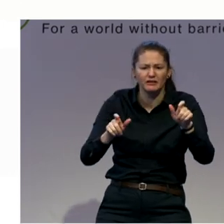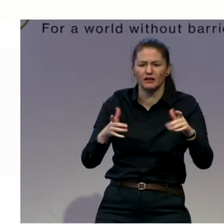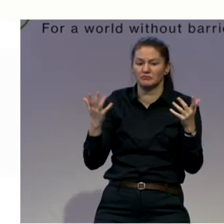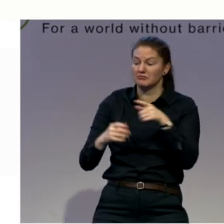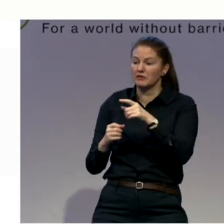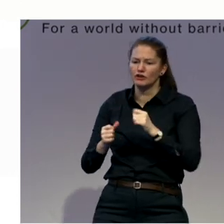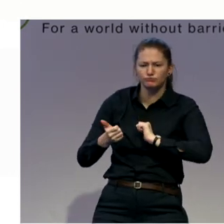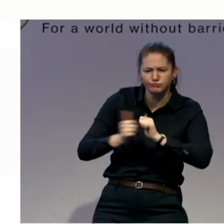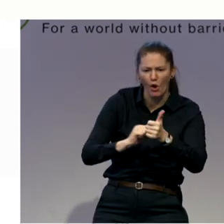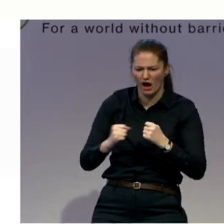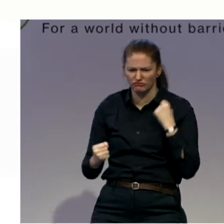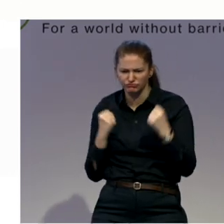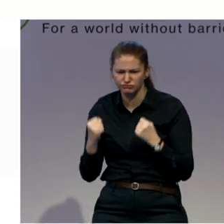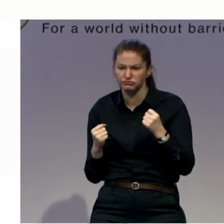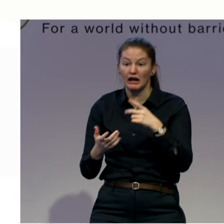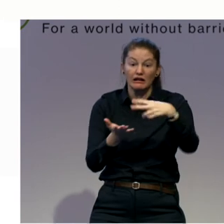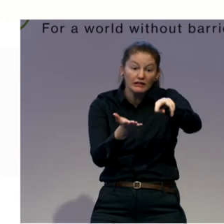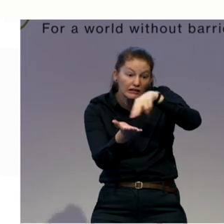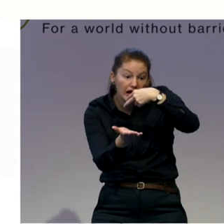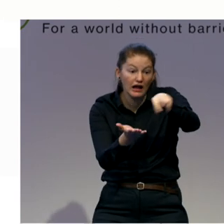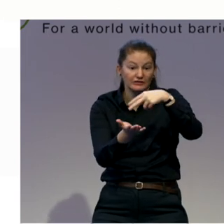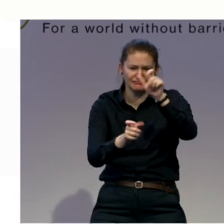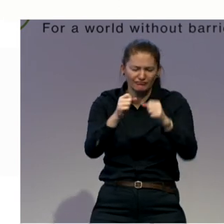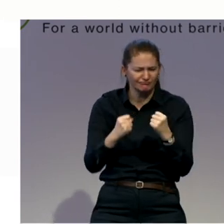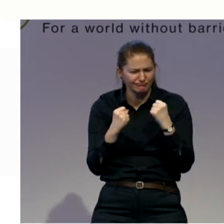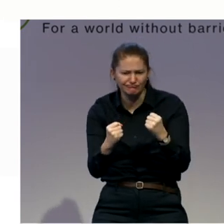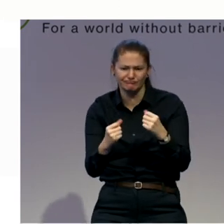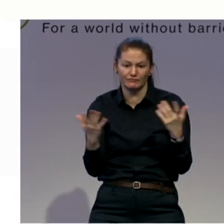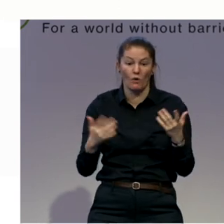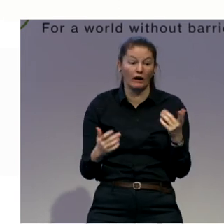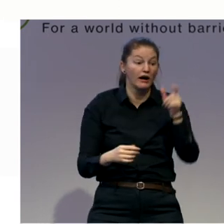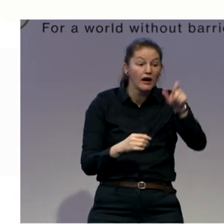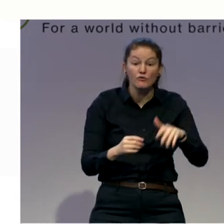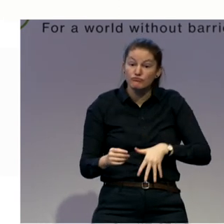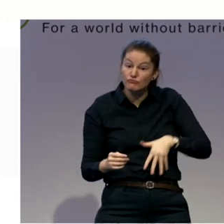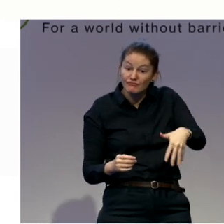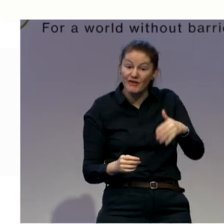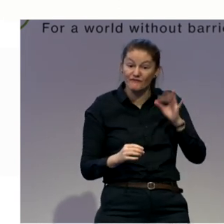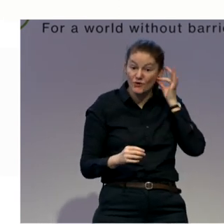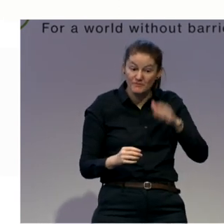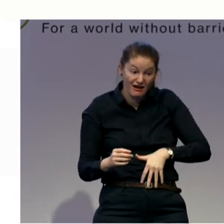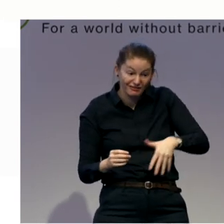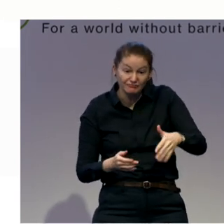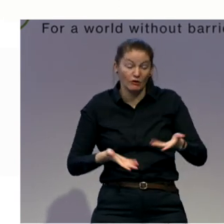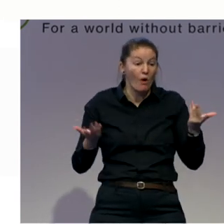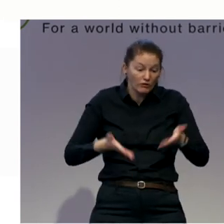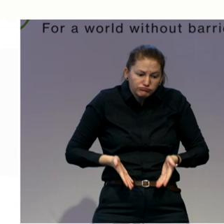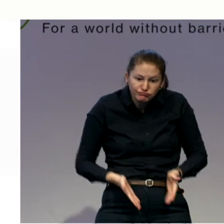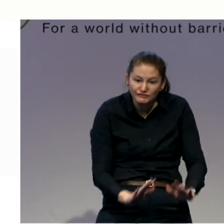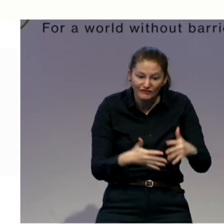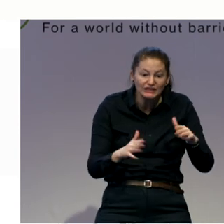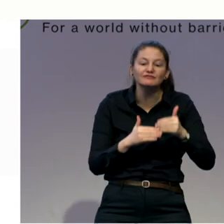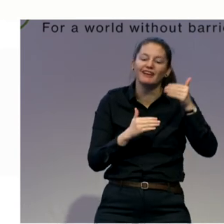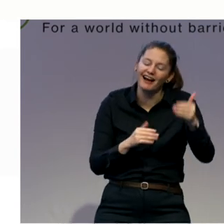seniors, prenatal and postnatal women. People at any stage and level of physical